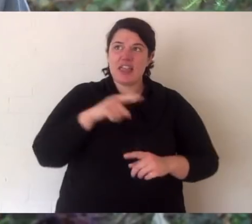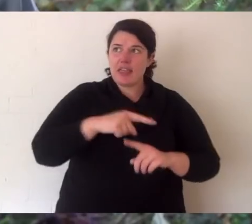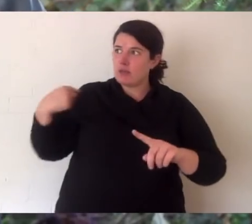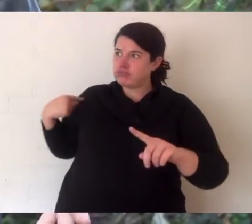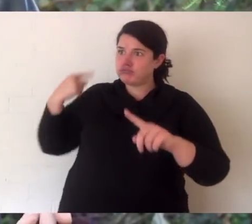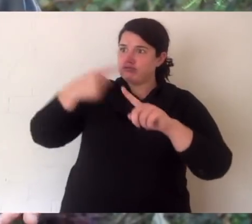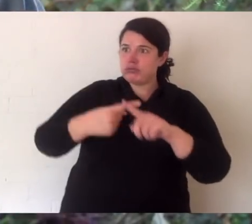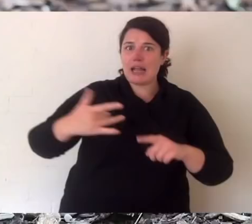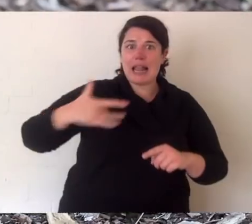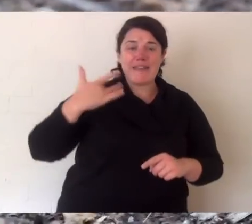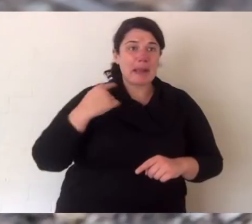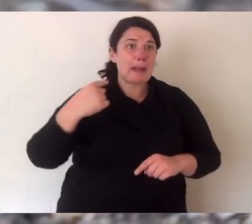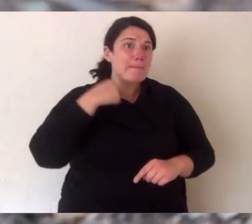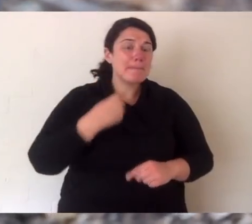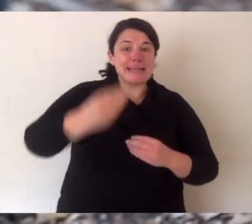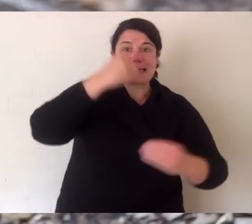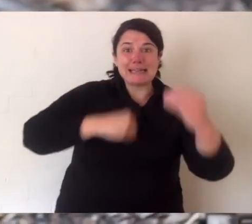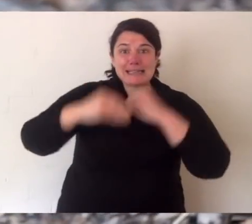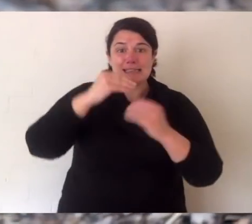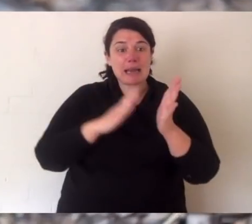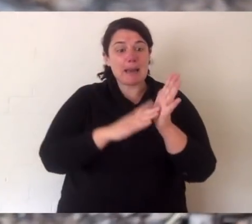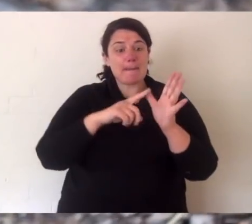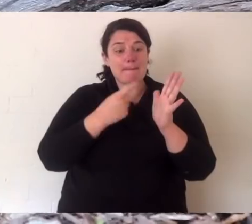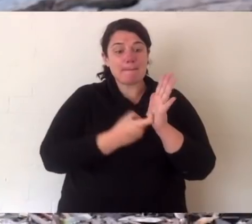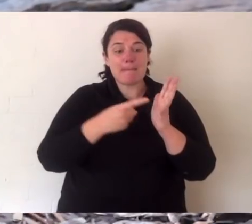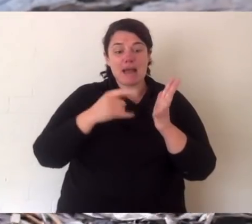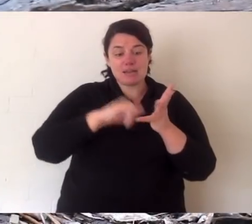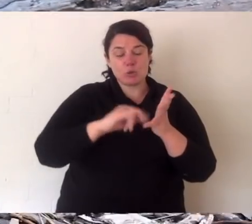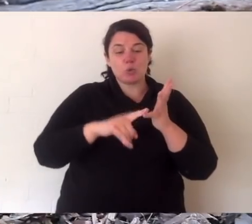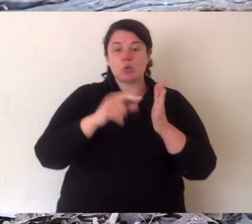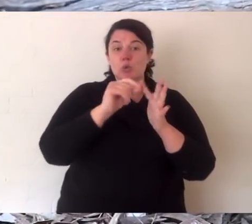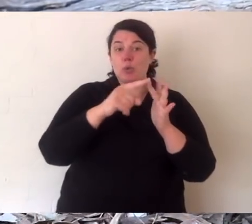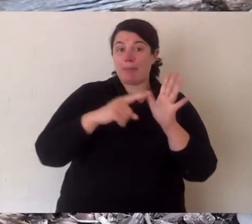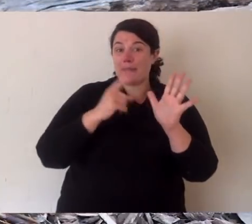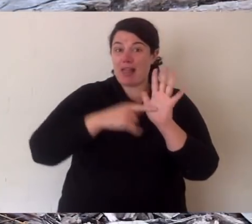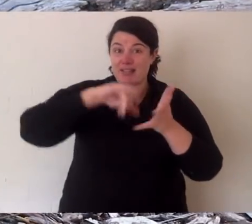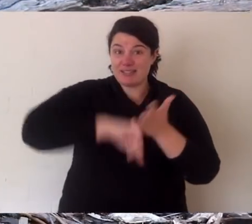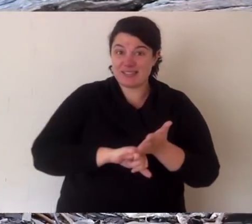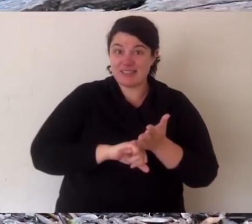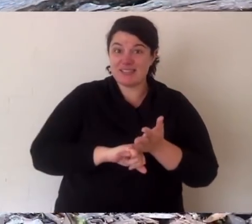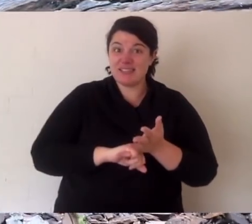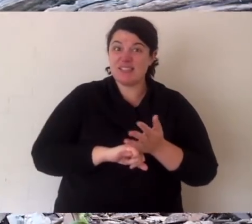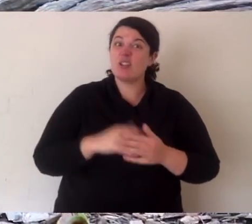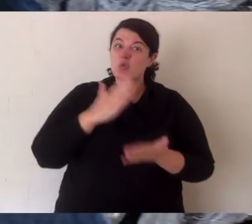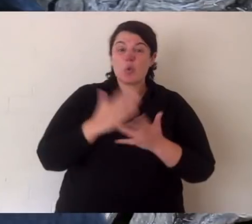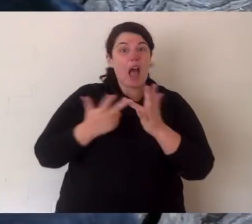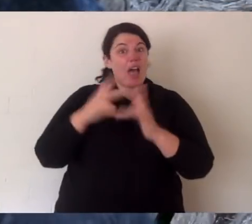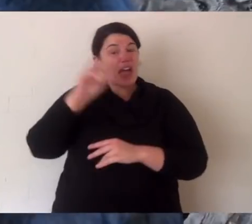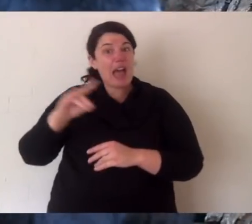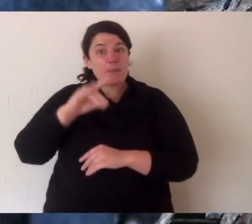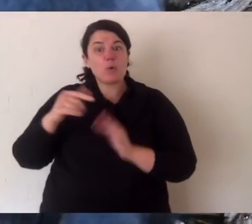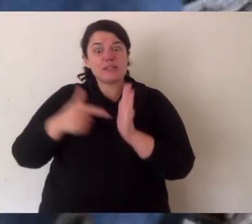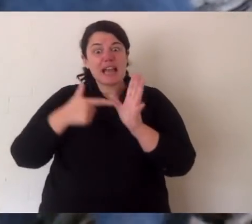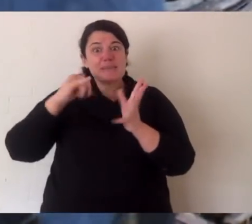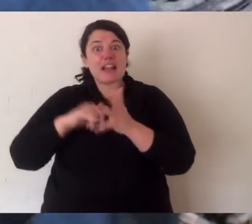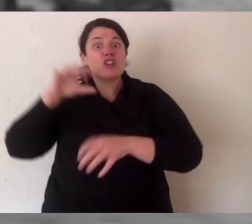Tasmanian Devils are the world's largest living carnivorous marsupials. The only one bigger than them